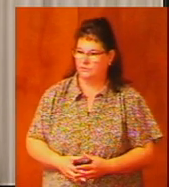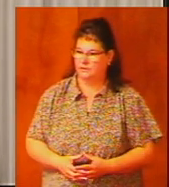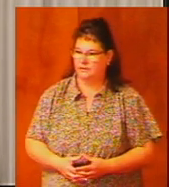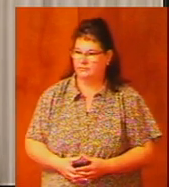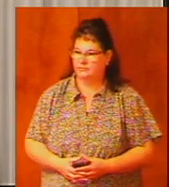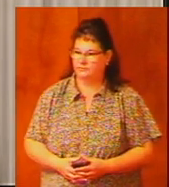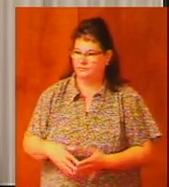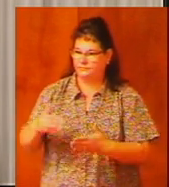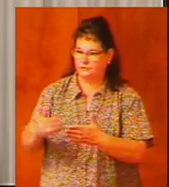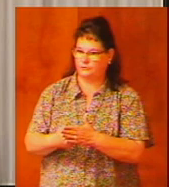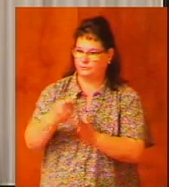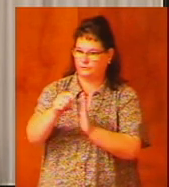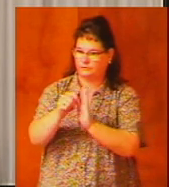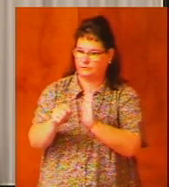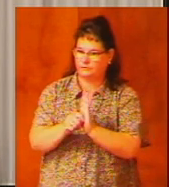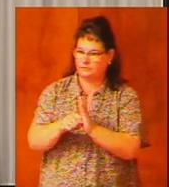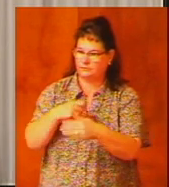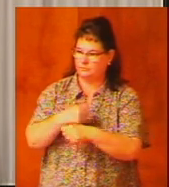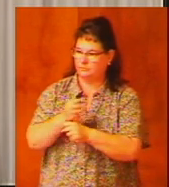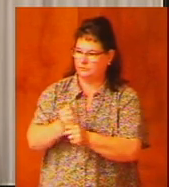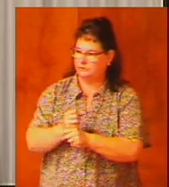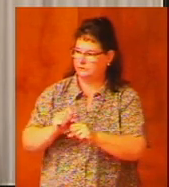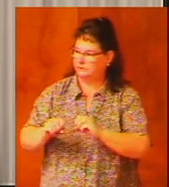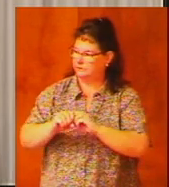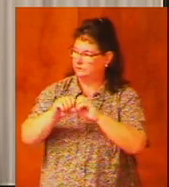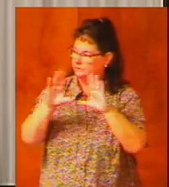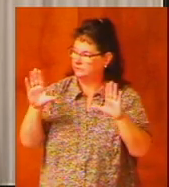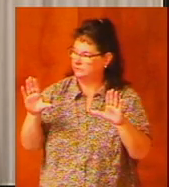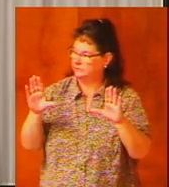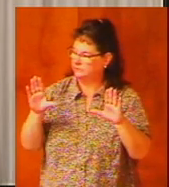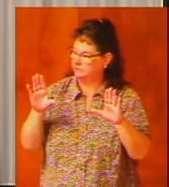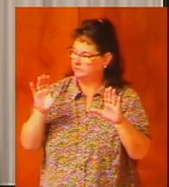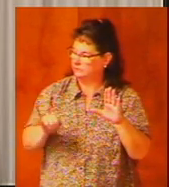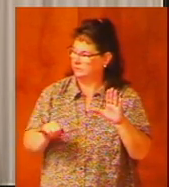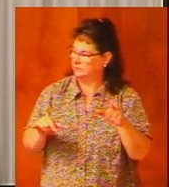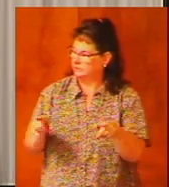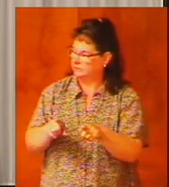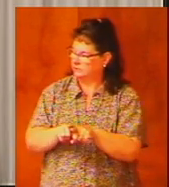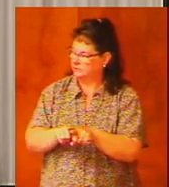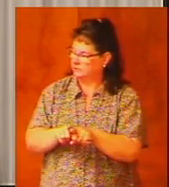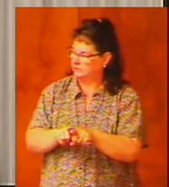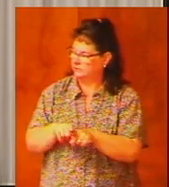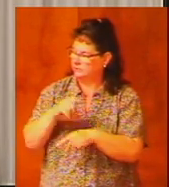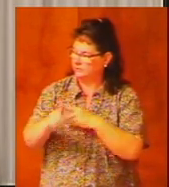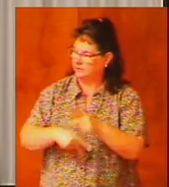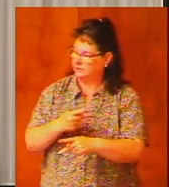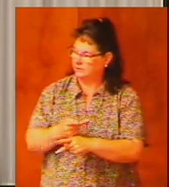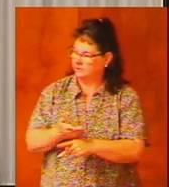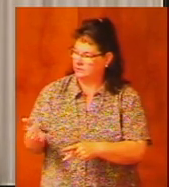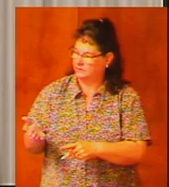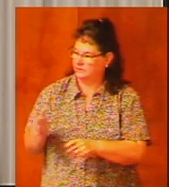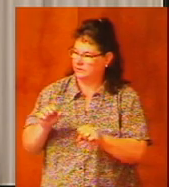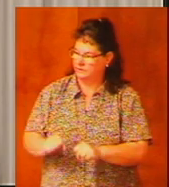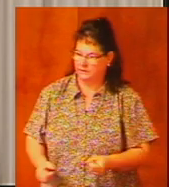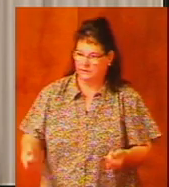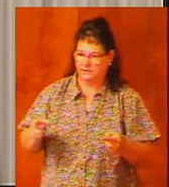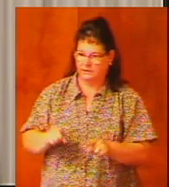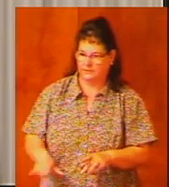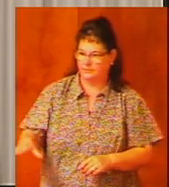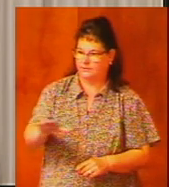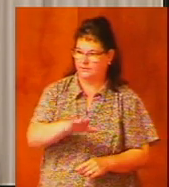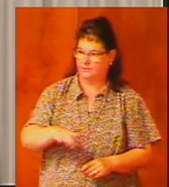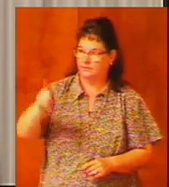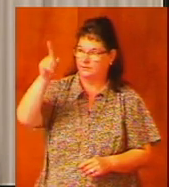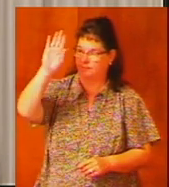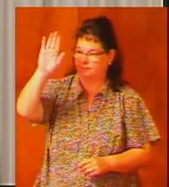The New Testament makes it clear that the same kind of thing can happen among God's